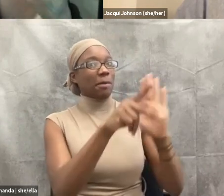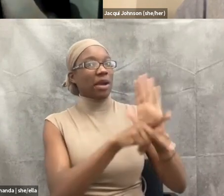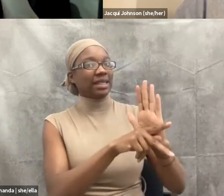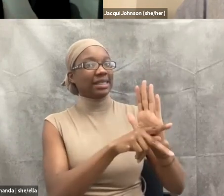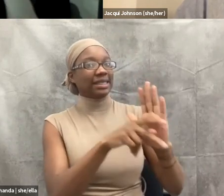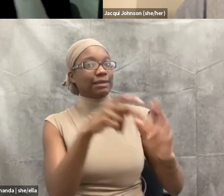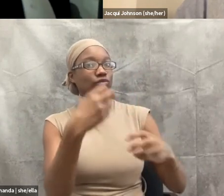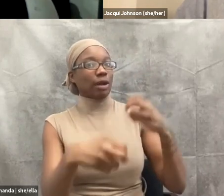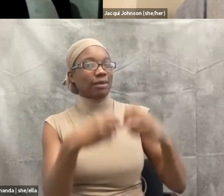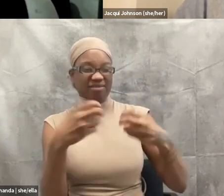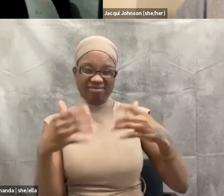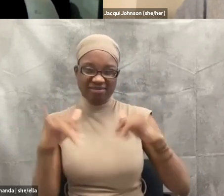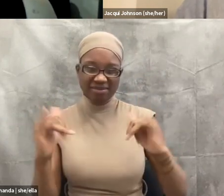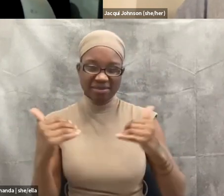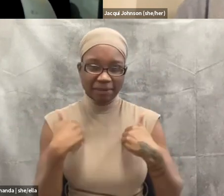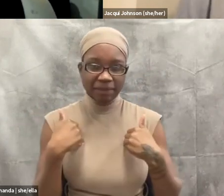values that I don't have.